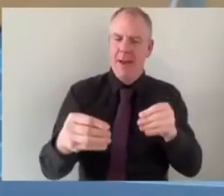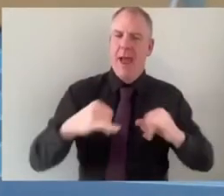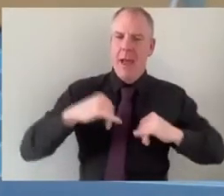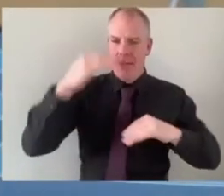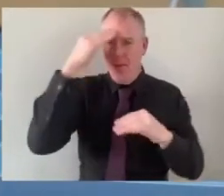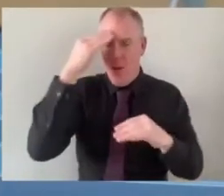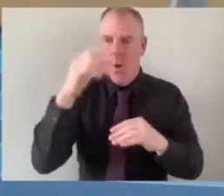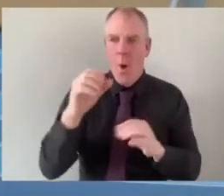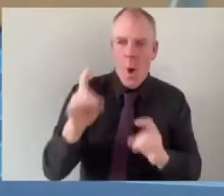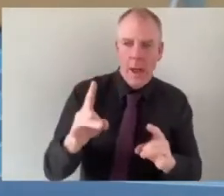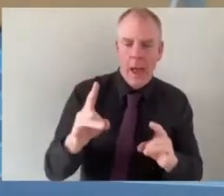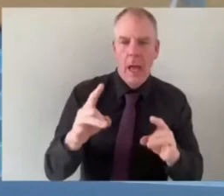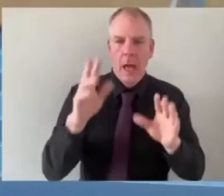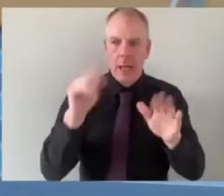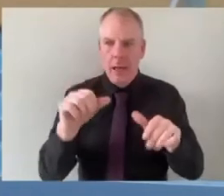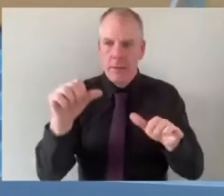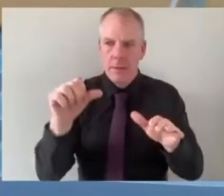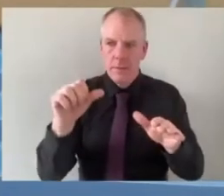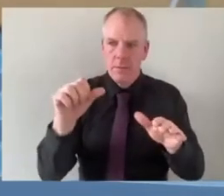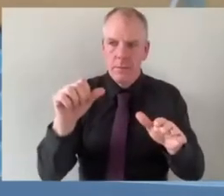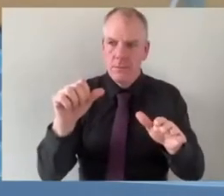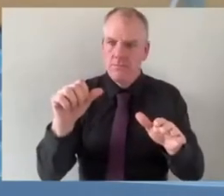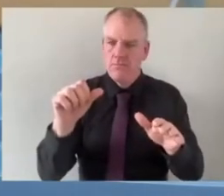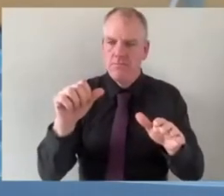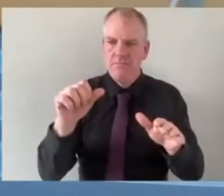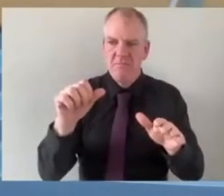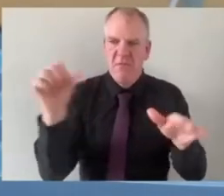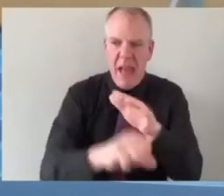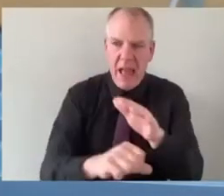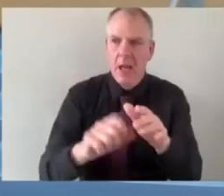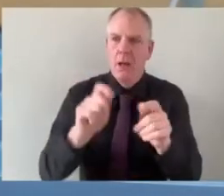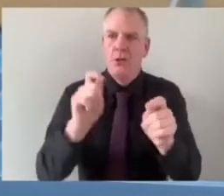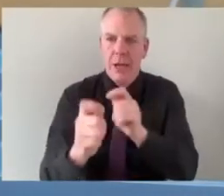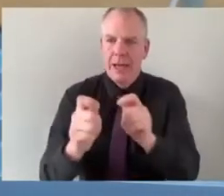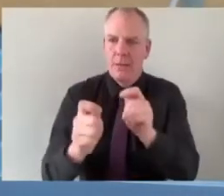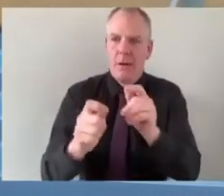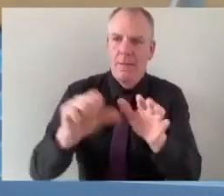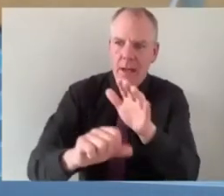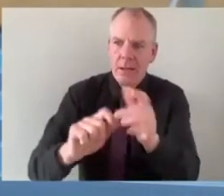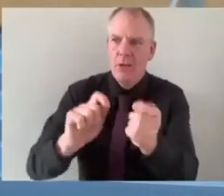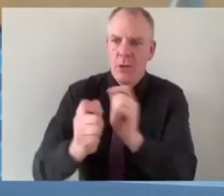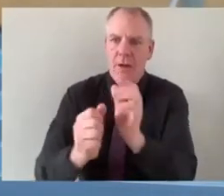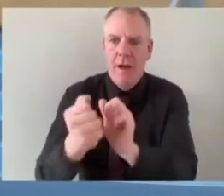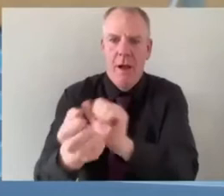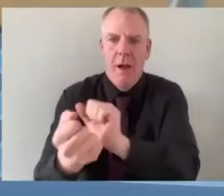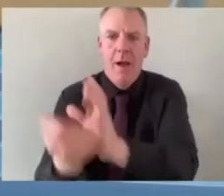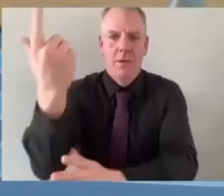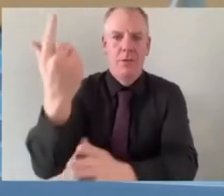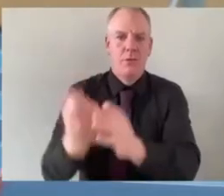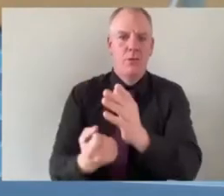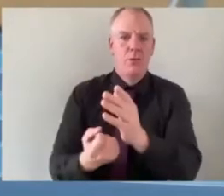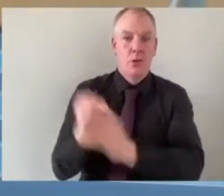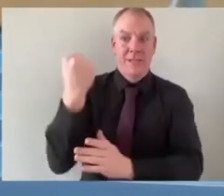you know i can fail but i'm going to shape it the way you need it to be shaped so we're still getting the sport across we're getting people active but it actually fits within their